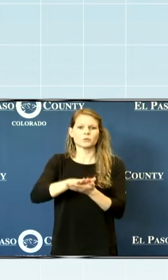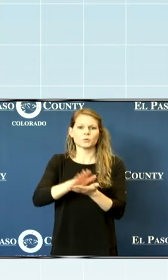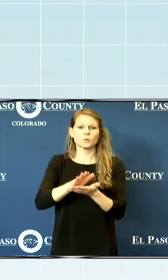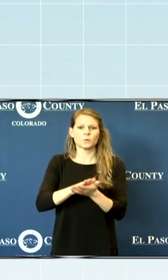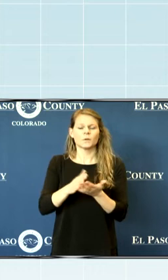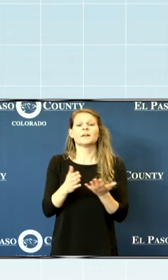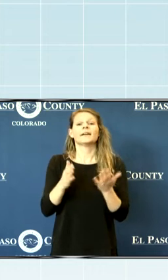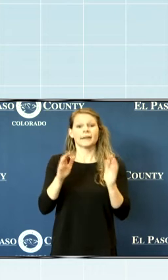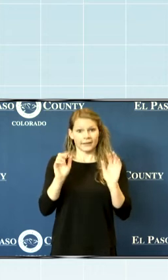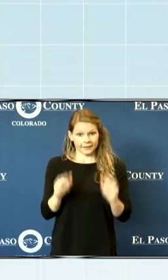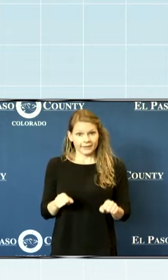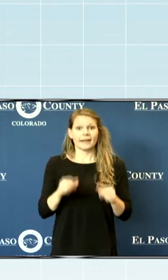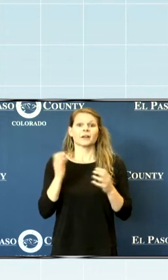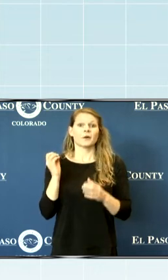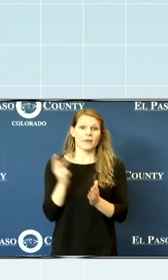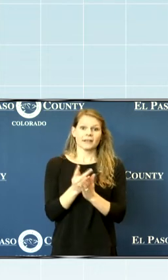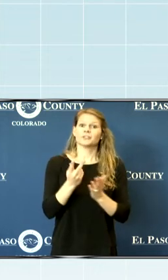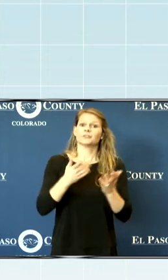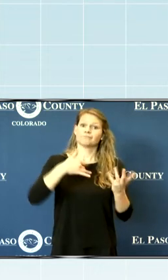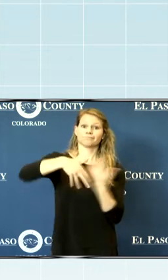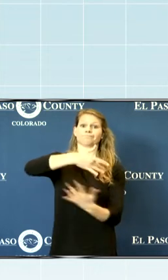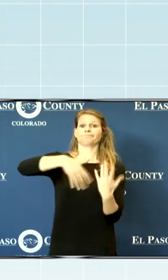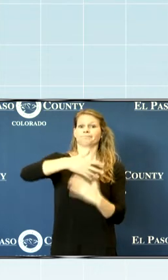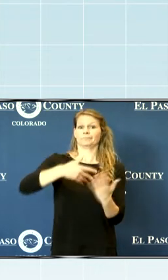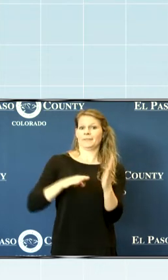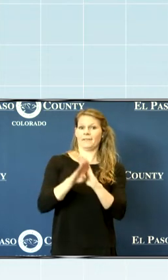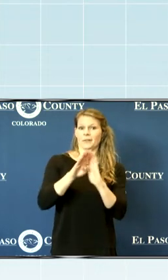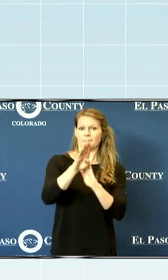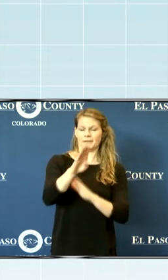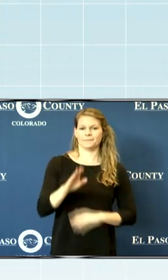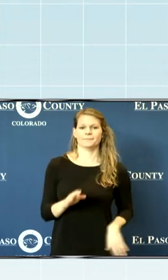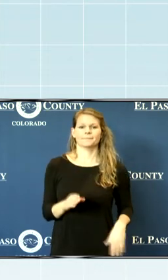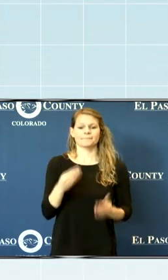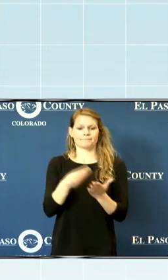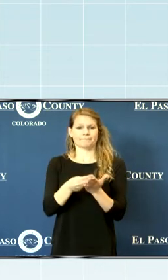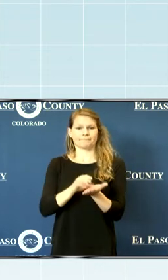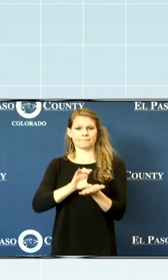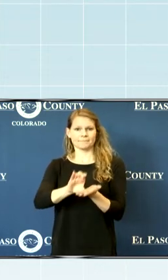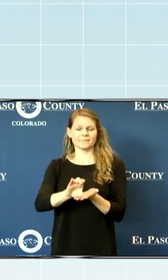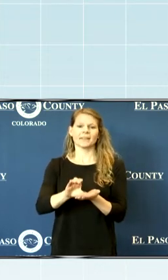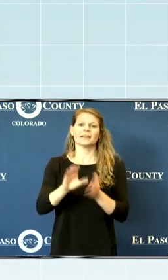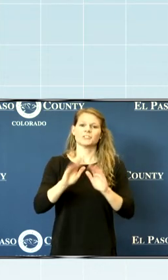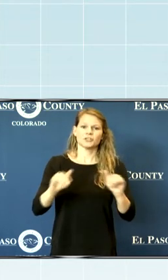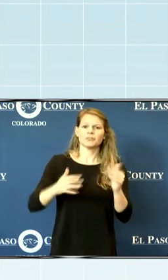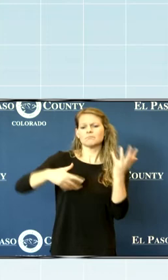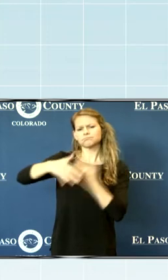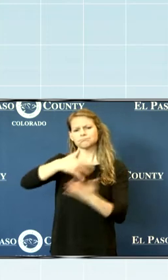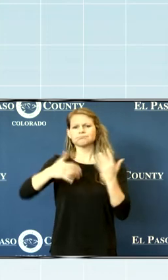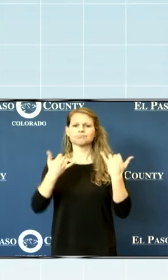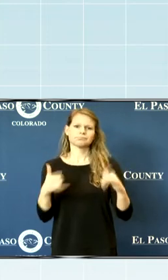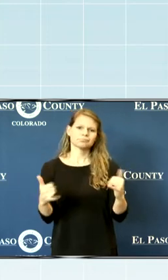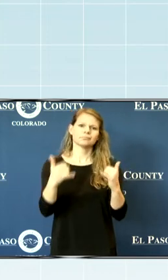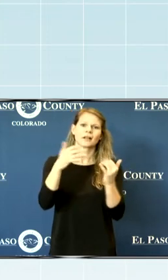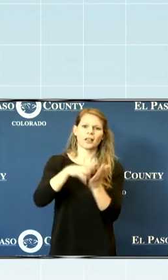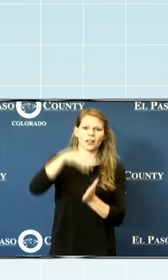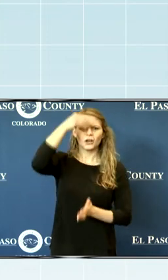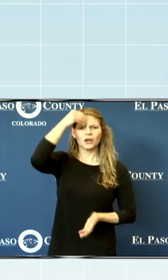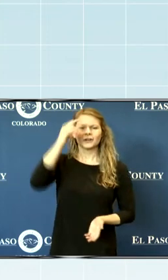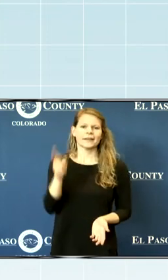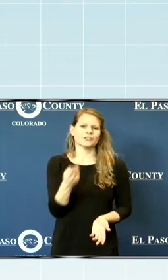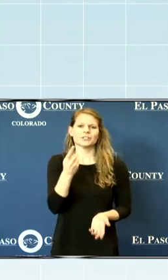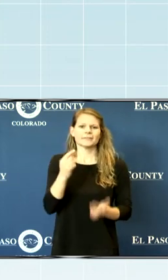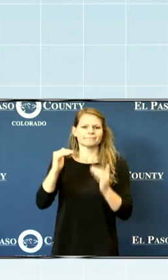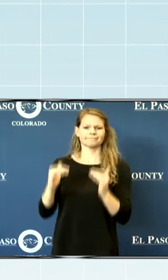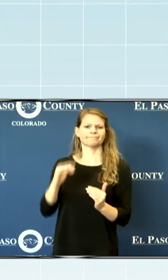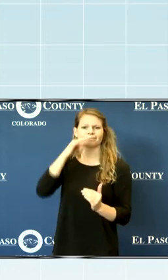their social development. With this grant, our children will be able to play, socialize, learn, and just be children